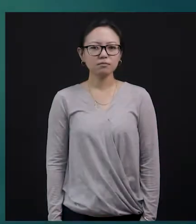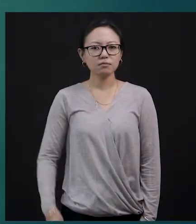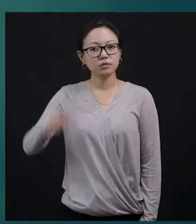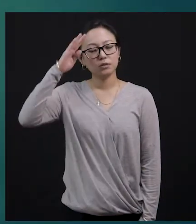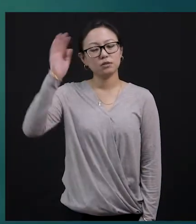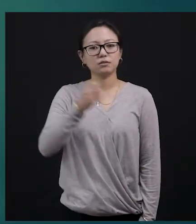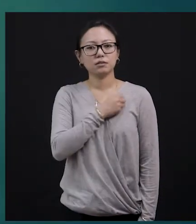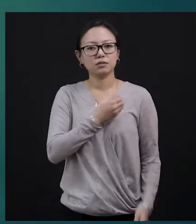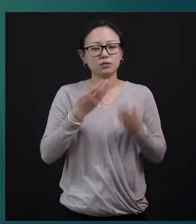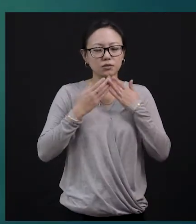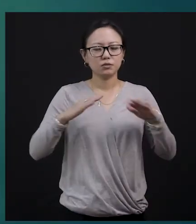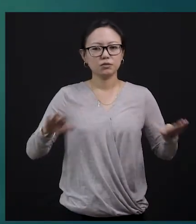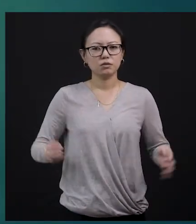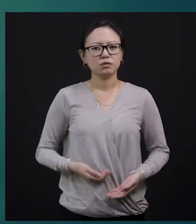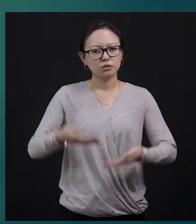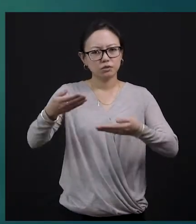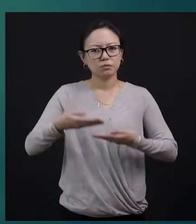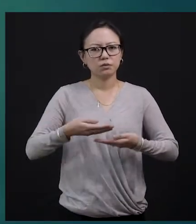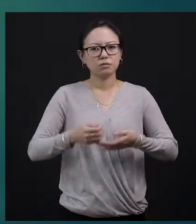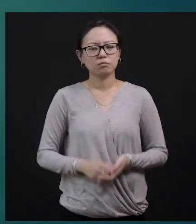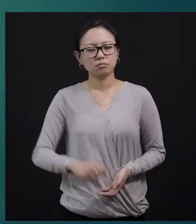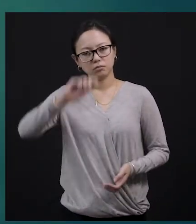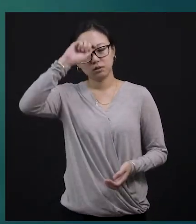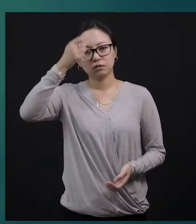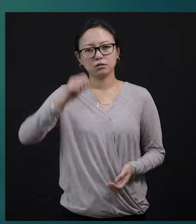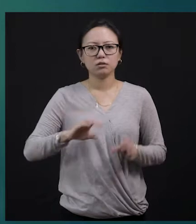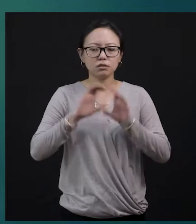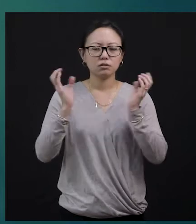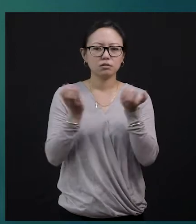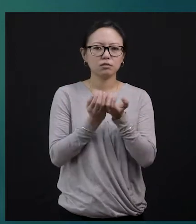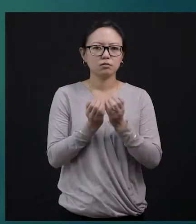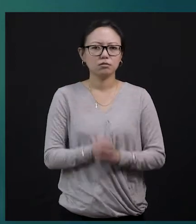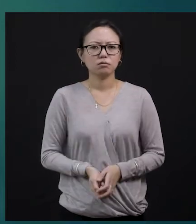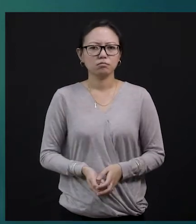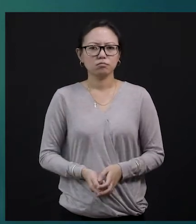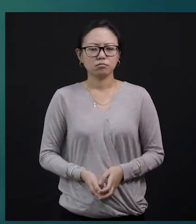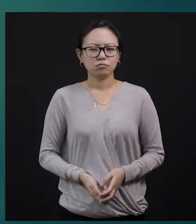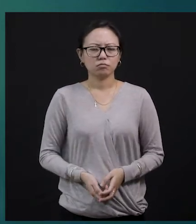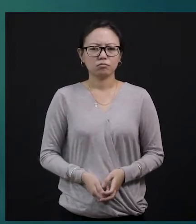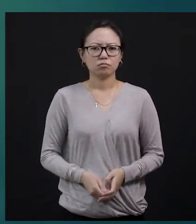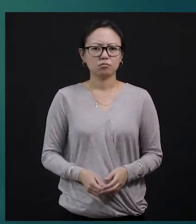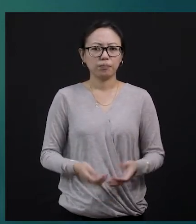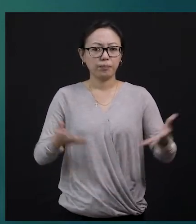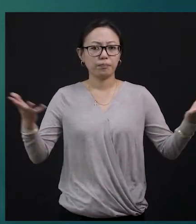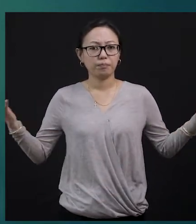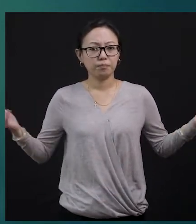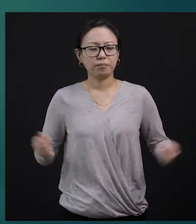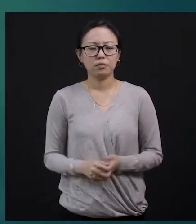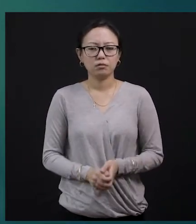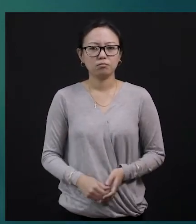Hello my dear students of class 6. Welcome back to our English class. We have been doing a lot of lessons which are interesting, which are